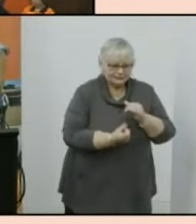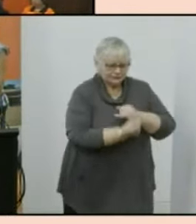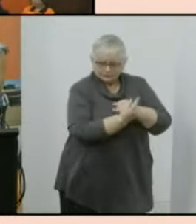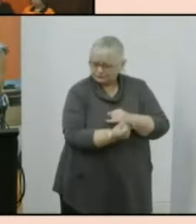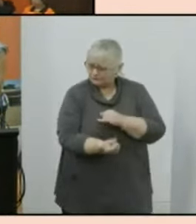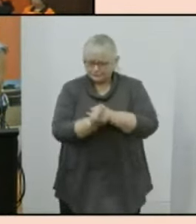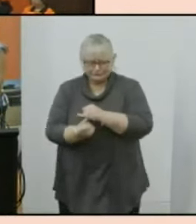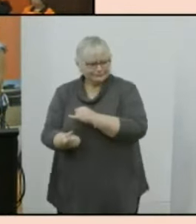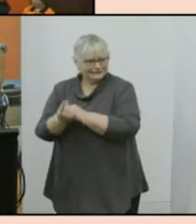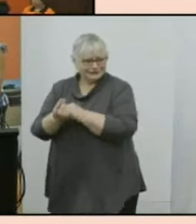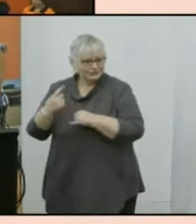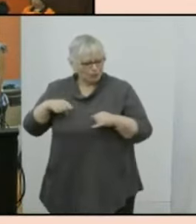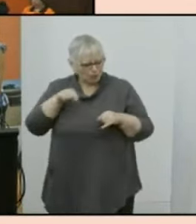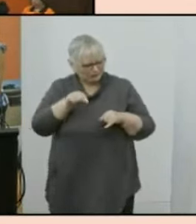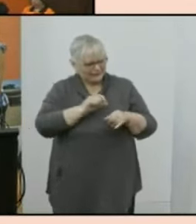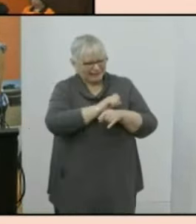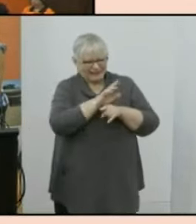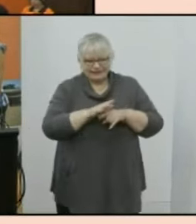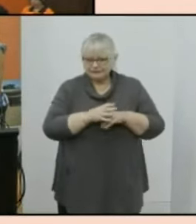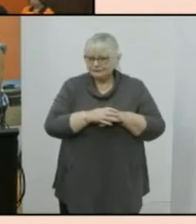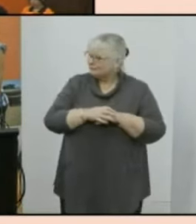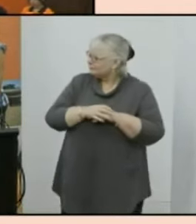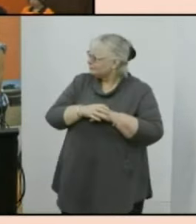because of that pandemic